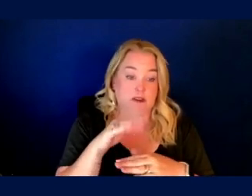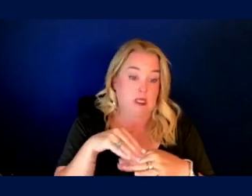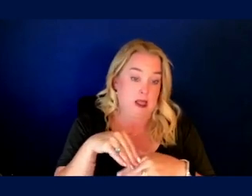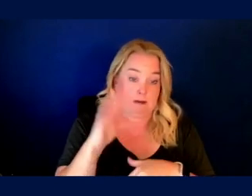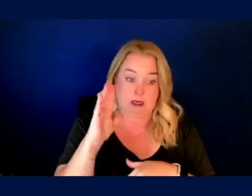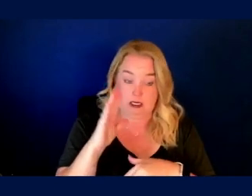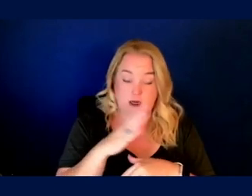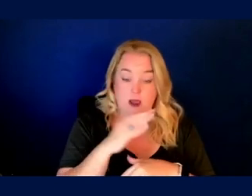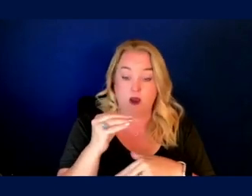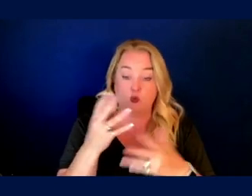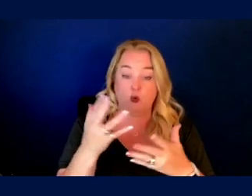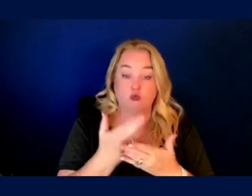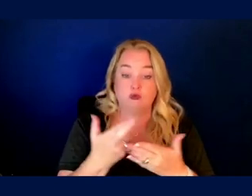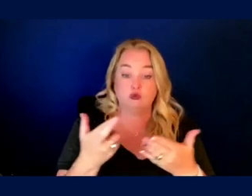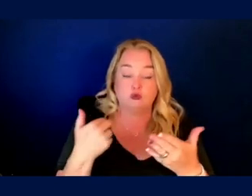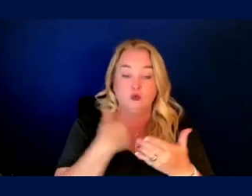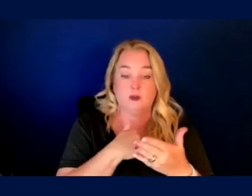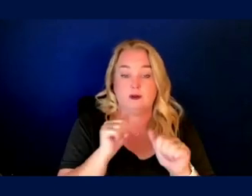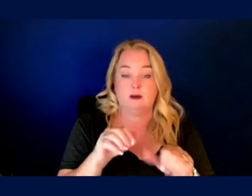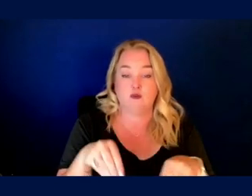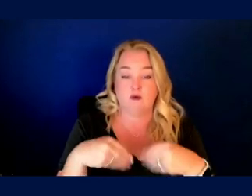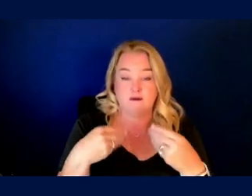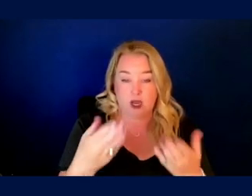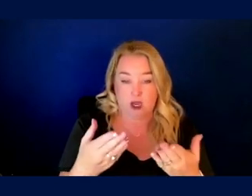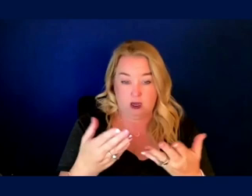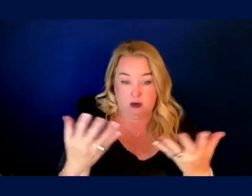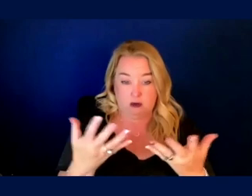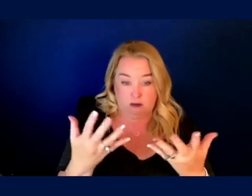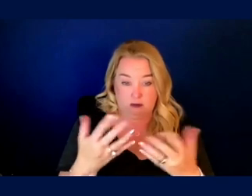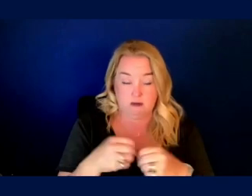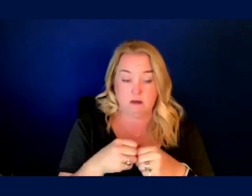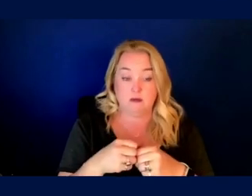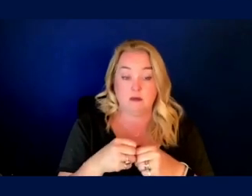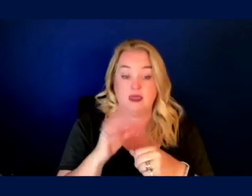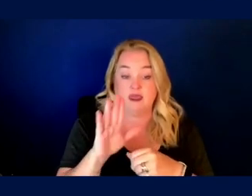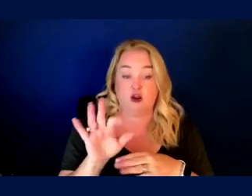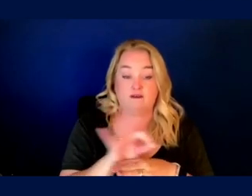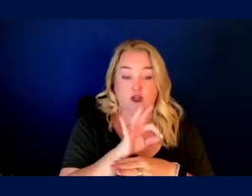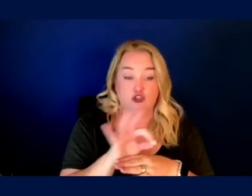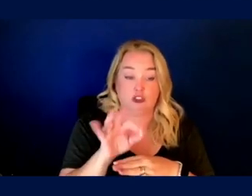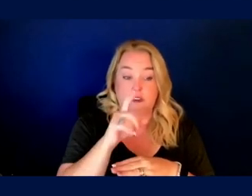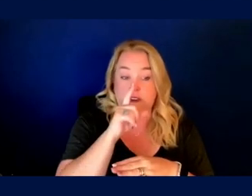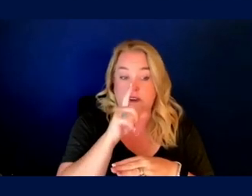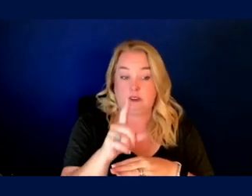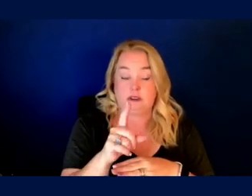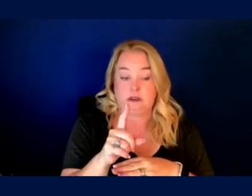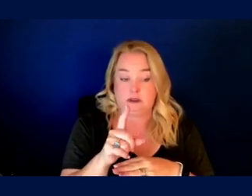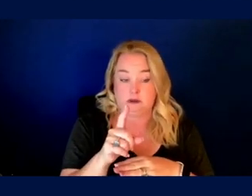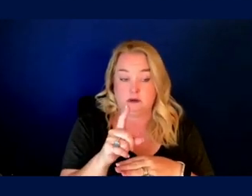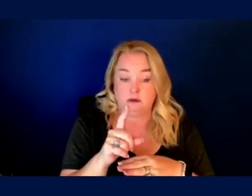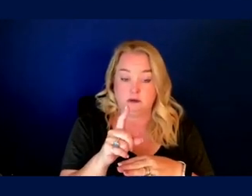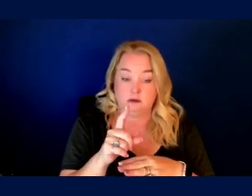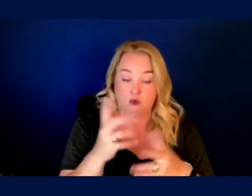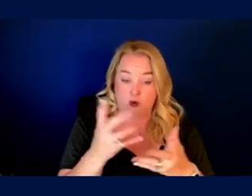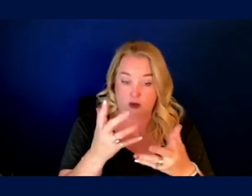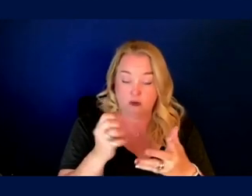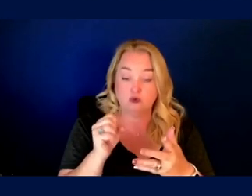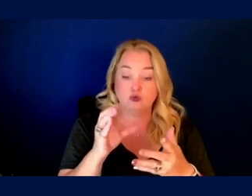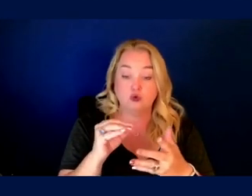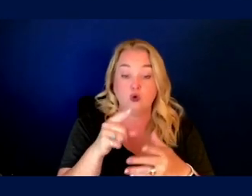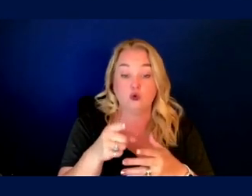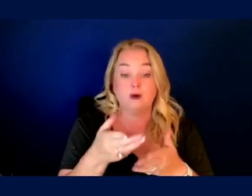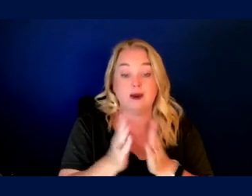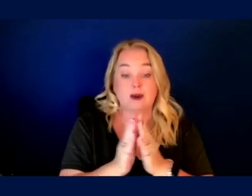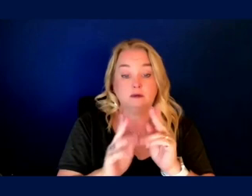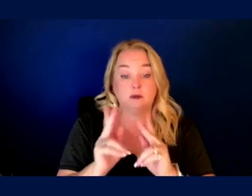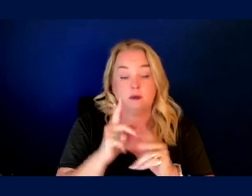And then what resources can we provide them? We provide them with enough resources. Again, their function is not highly adapted, possibly unlimited. So when you ask